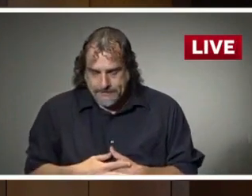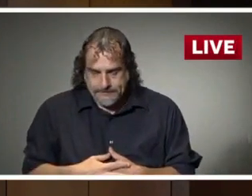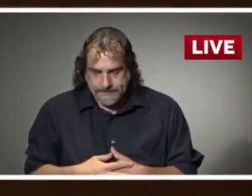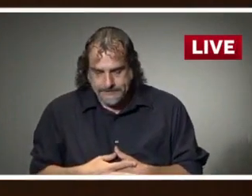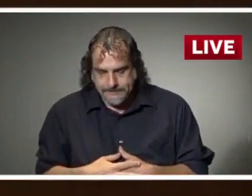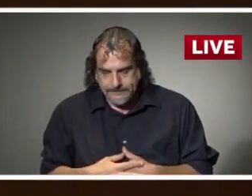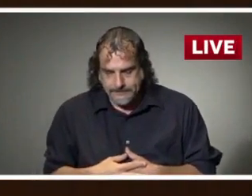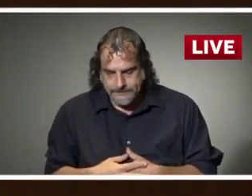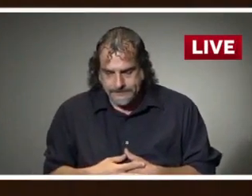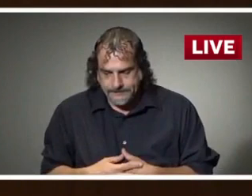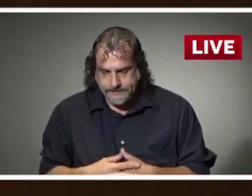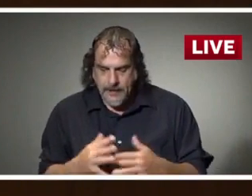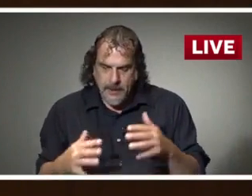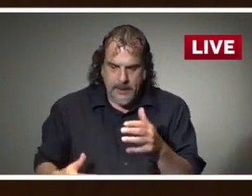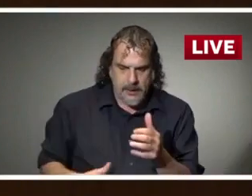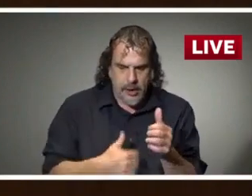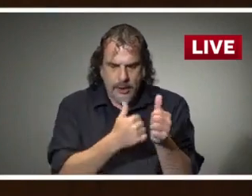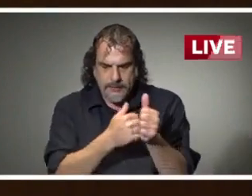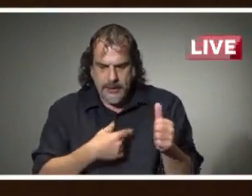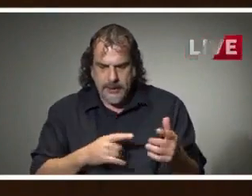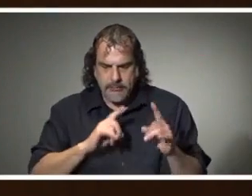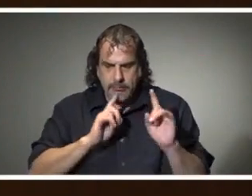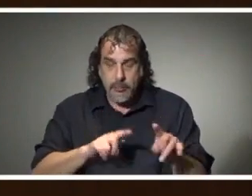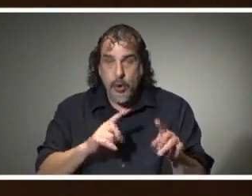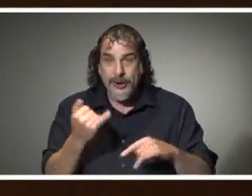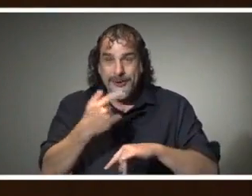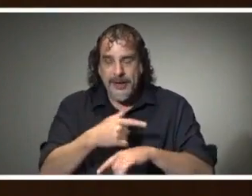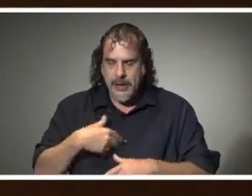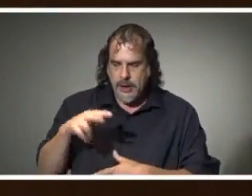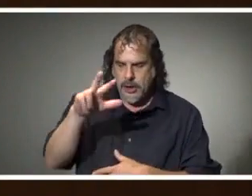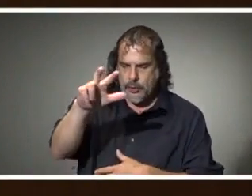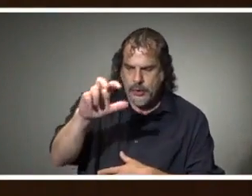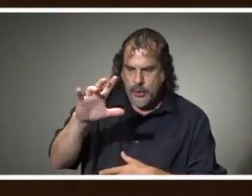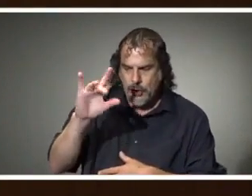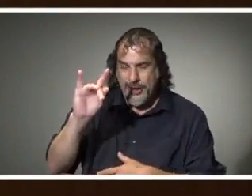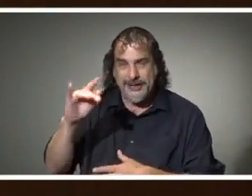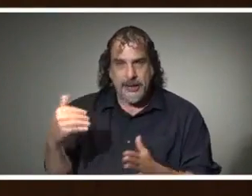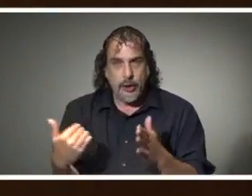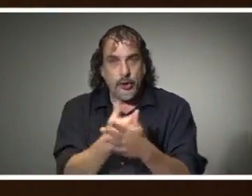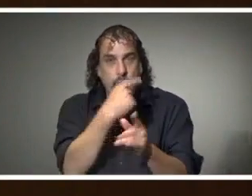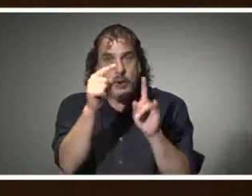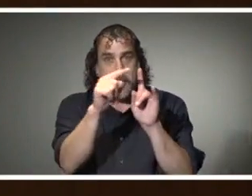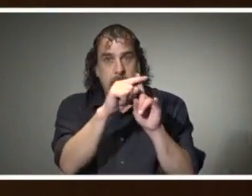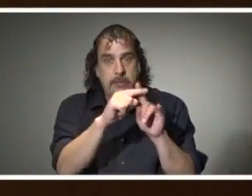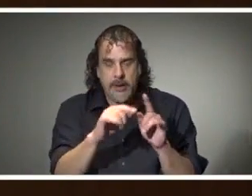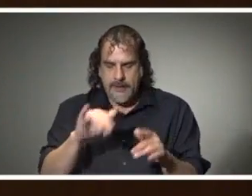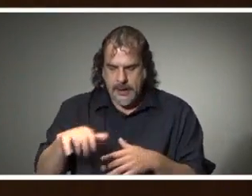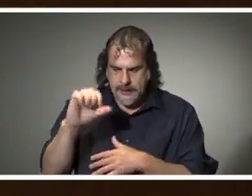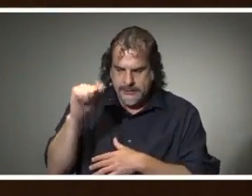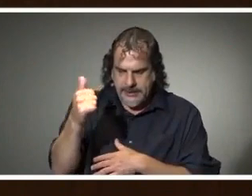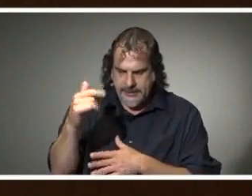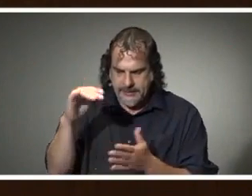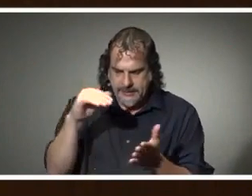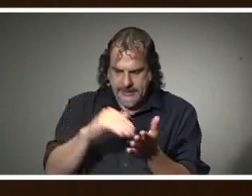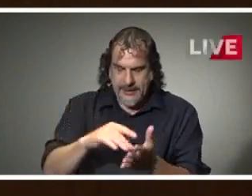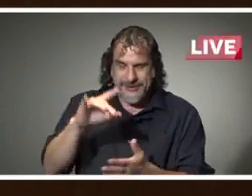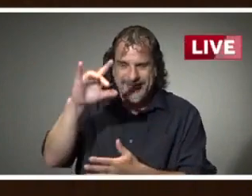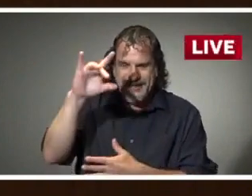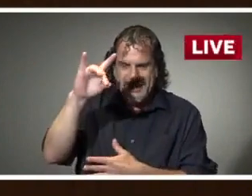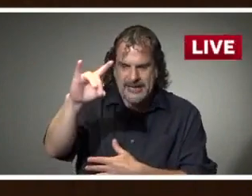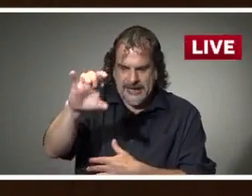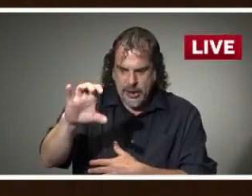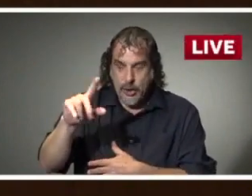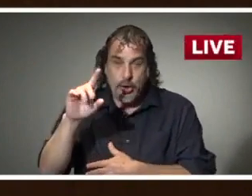Updated case reports for today. We're reporting 318 new cases today to bring us to a total of 10,801. mean, 10